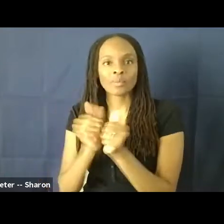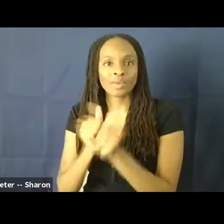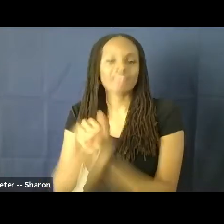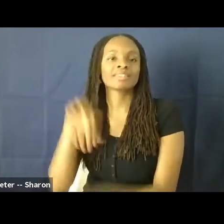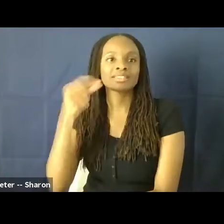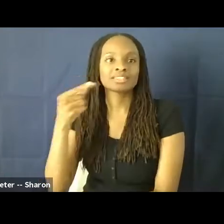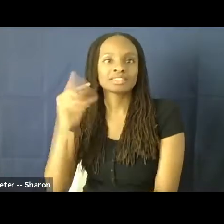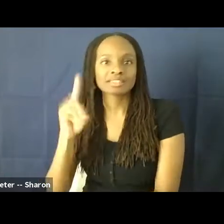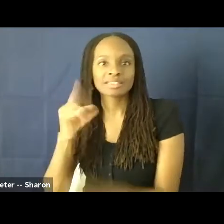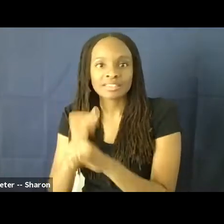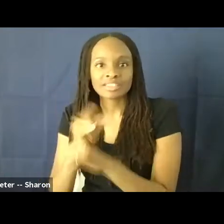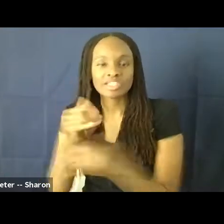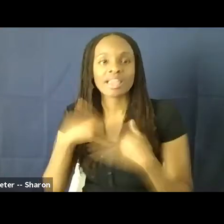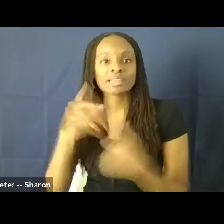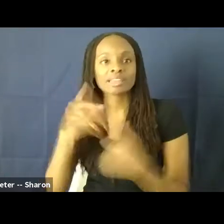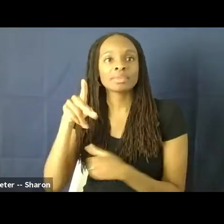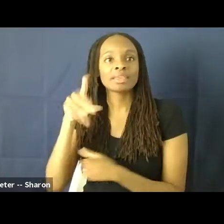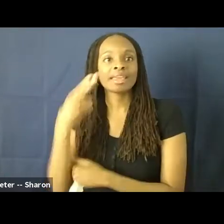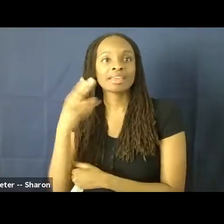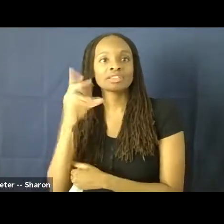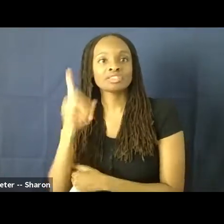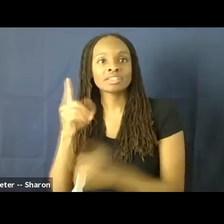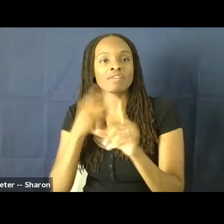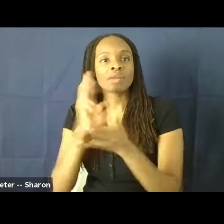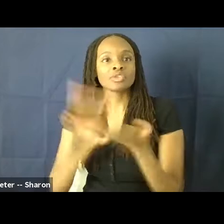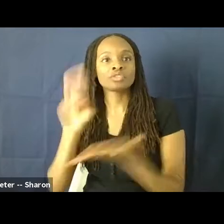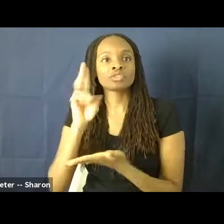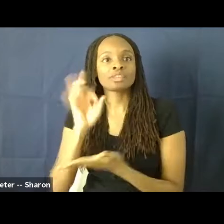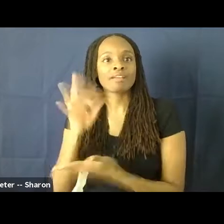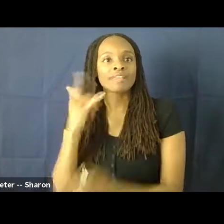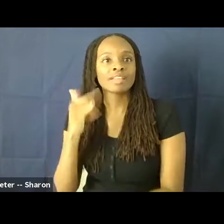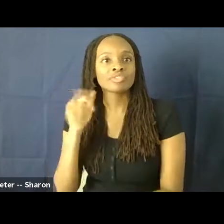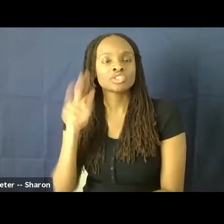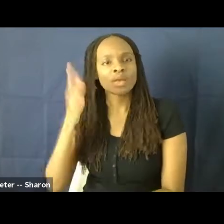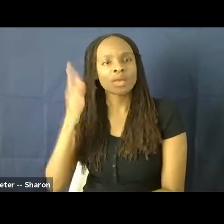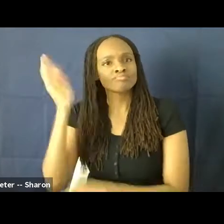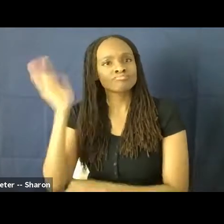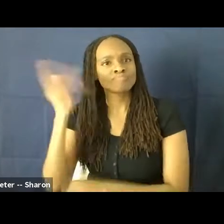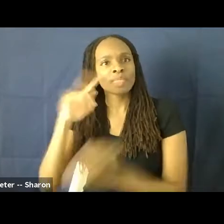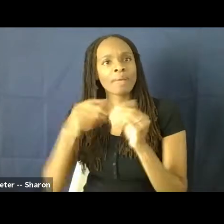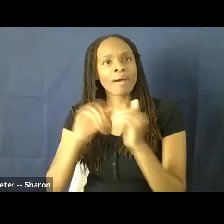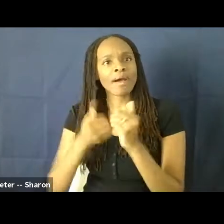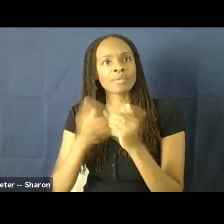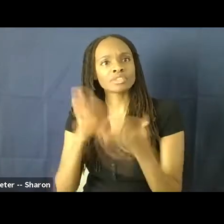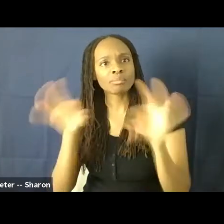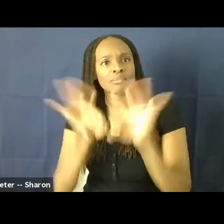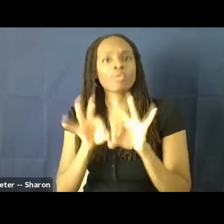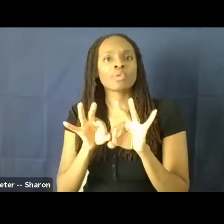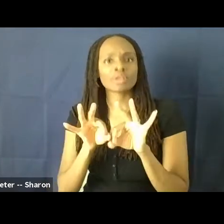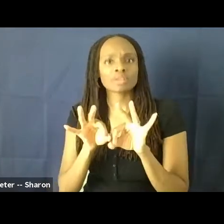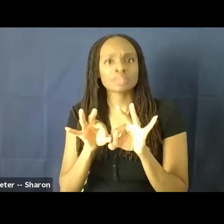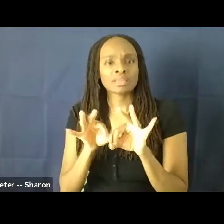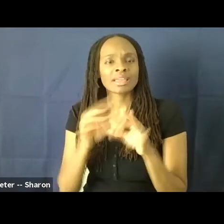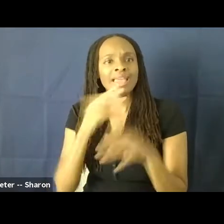from University of California. And she's going to talk about the importance and the role in the